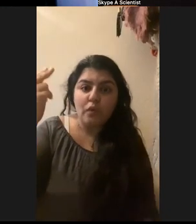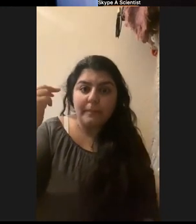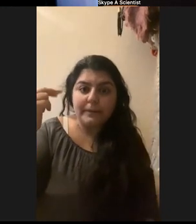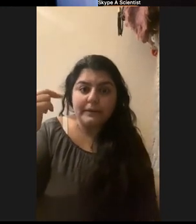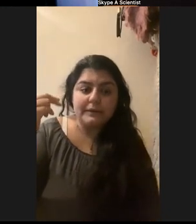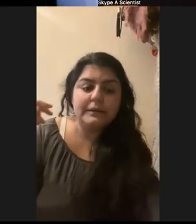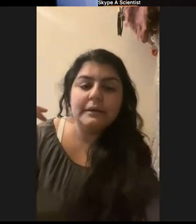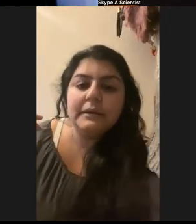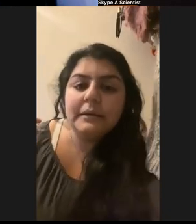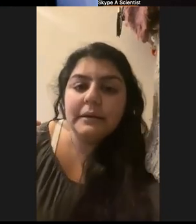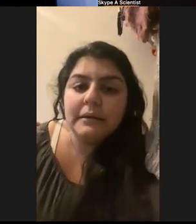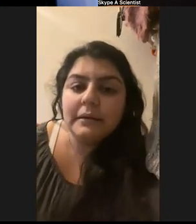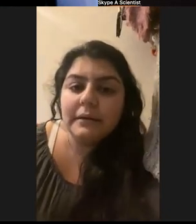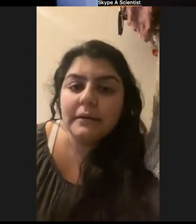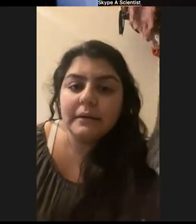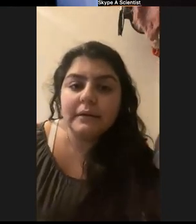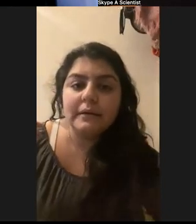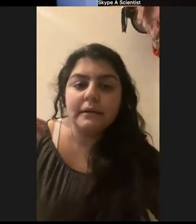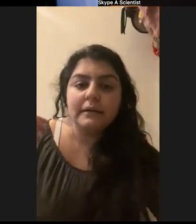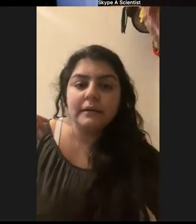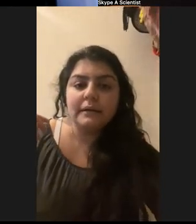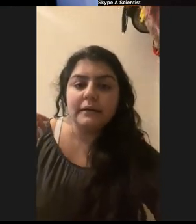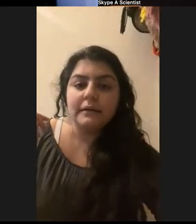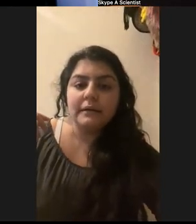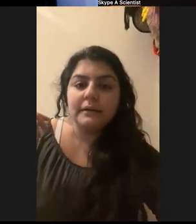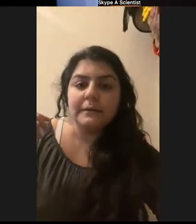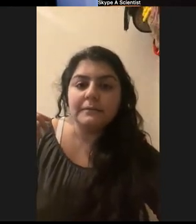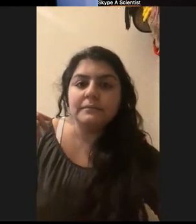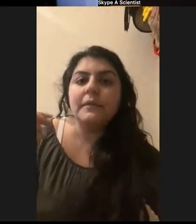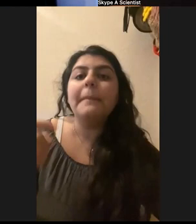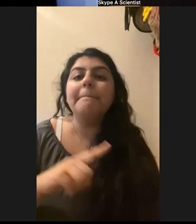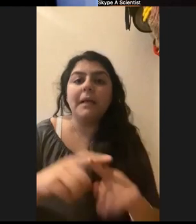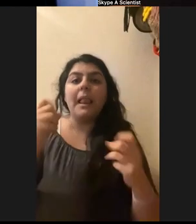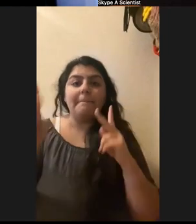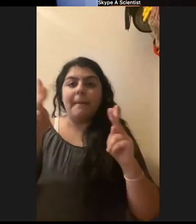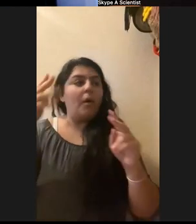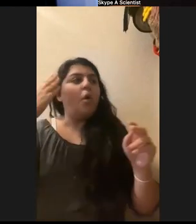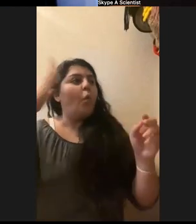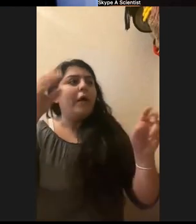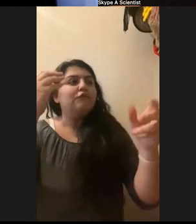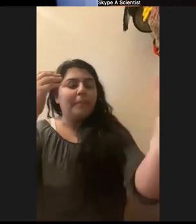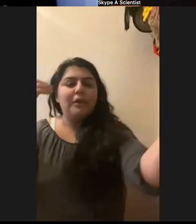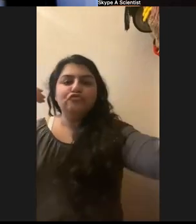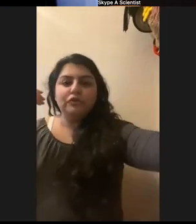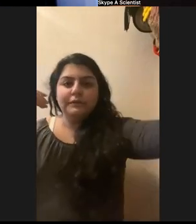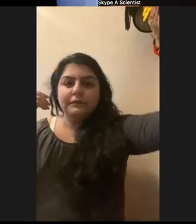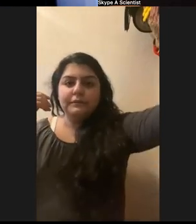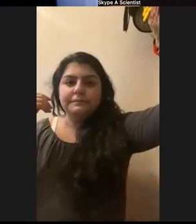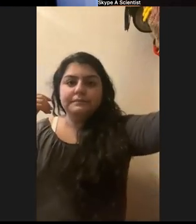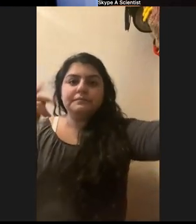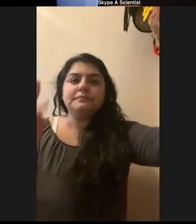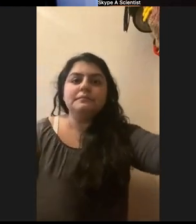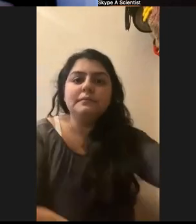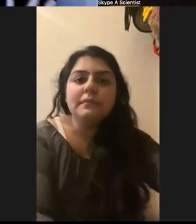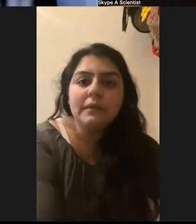about. So there was a lot of information there lacking. So we didn't know, um, how long in the year